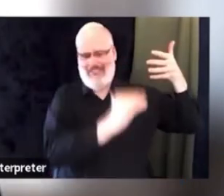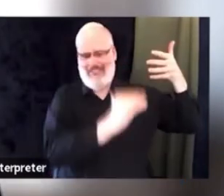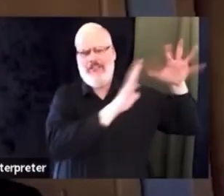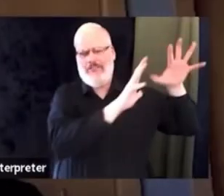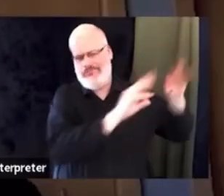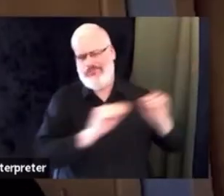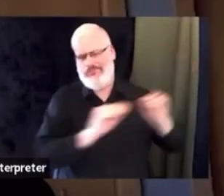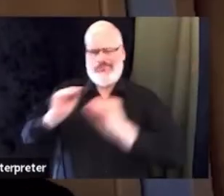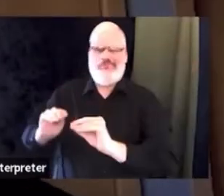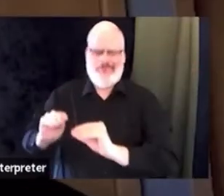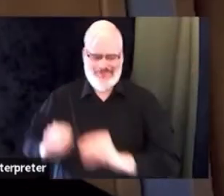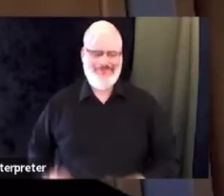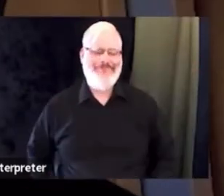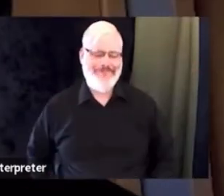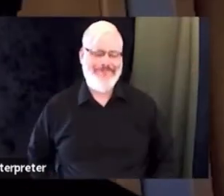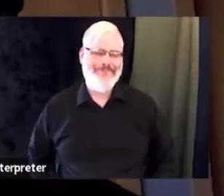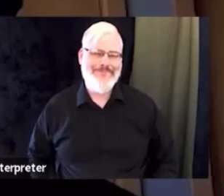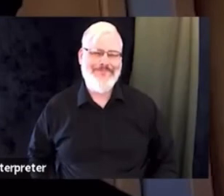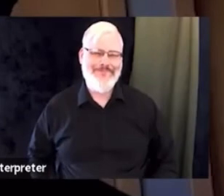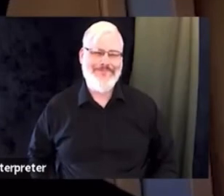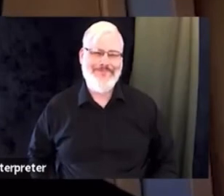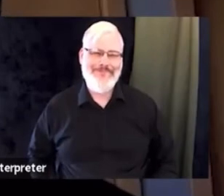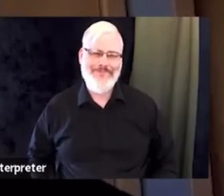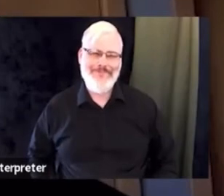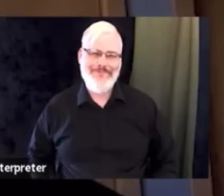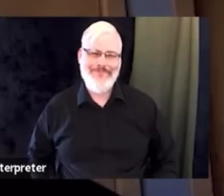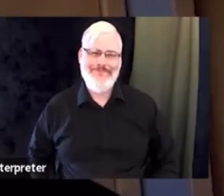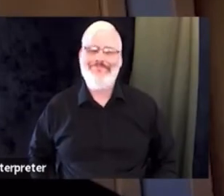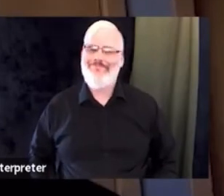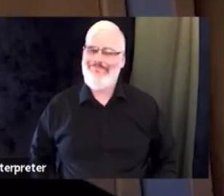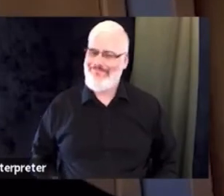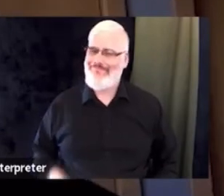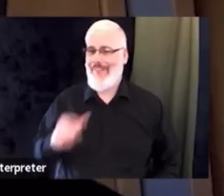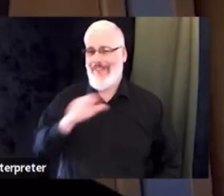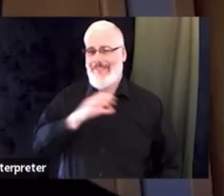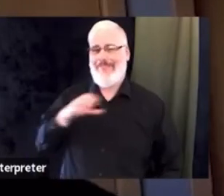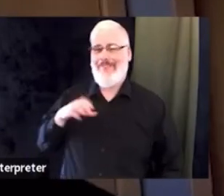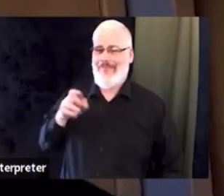Thank you very much. That concludes our questions.